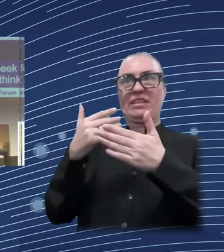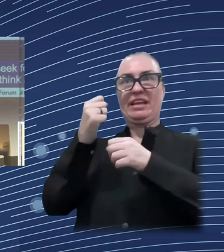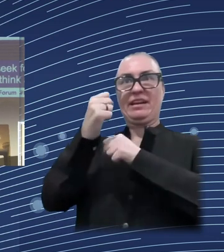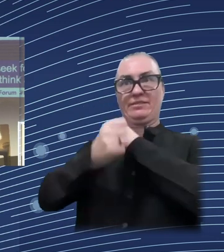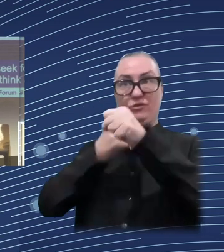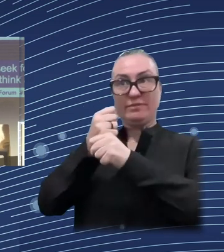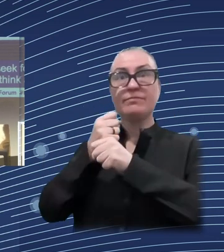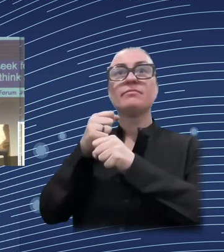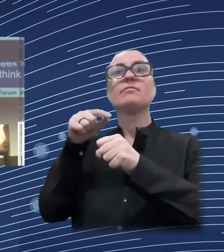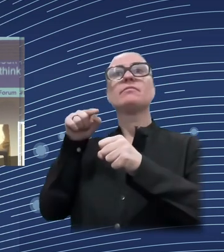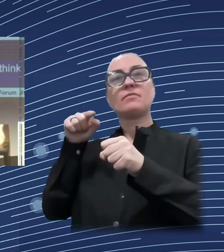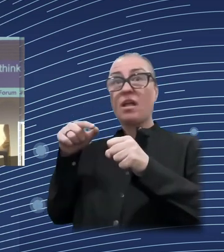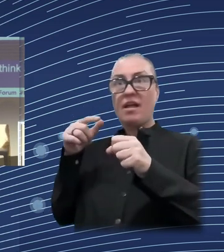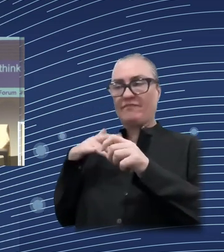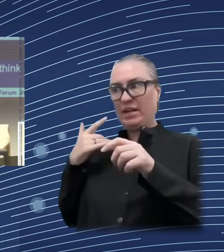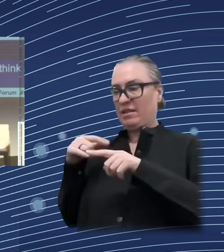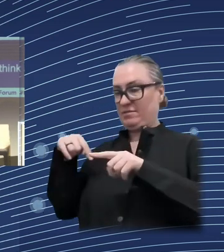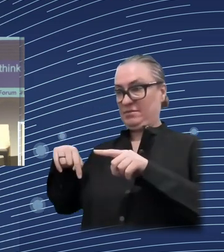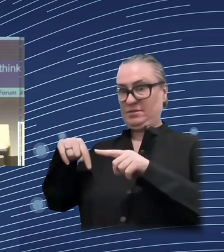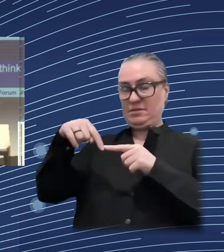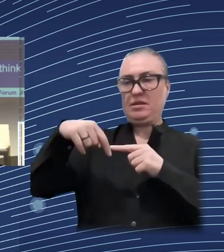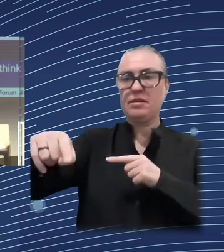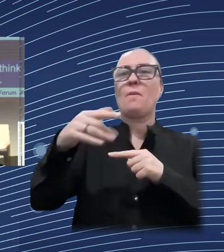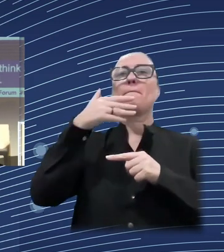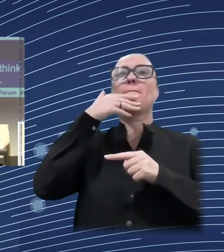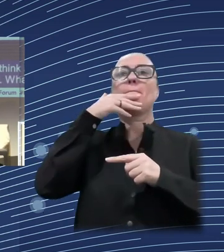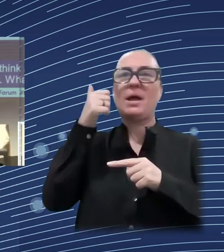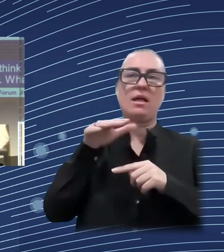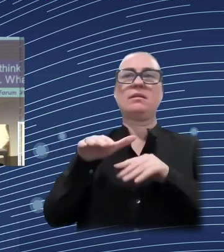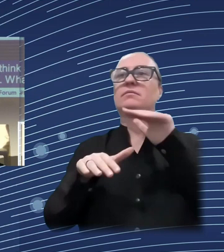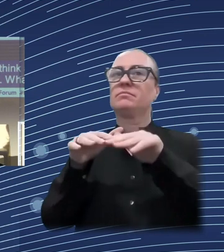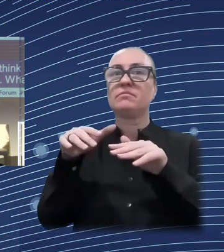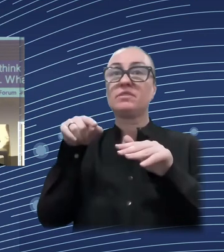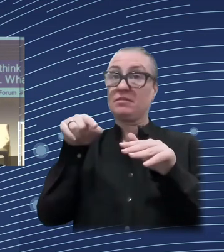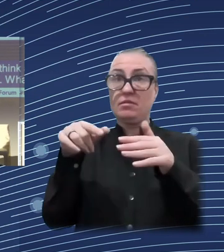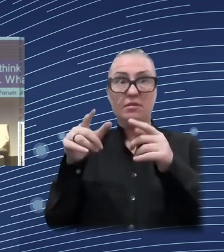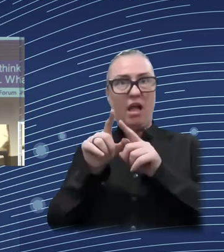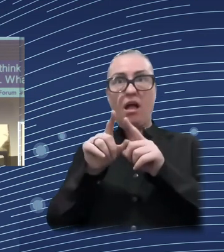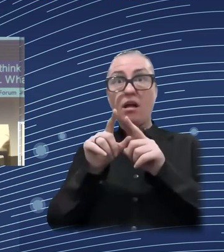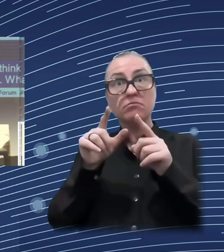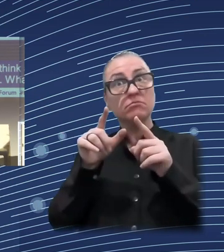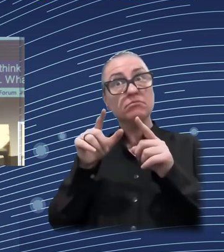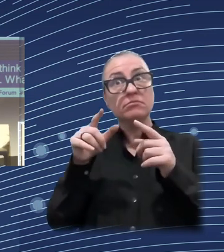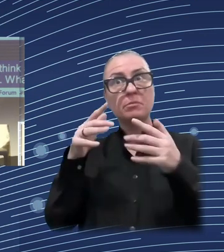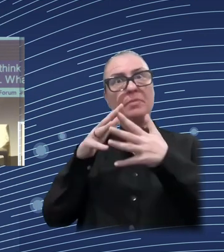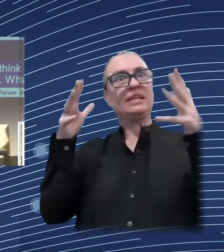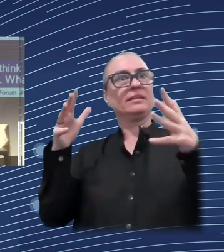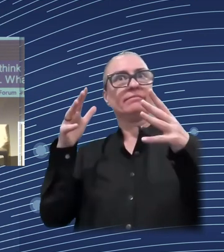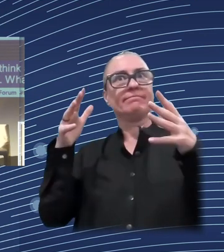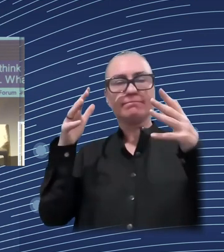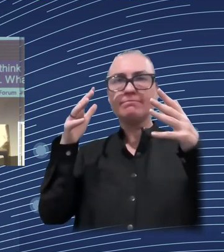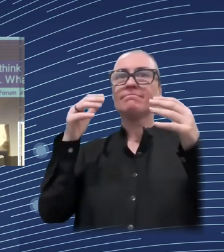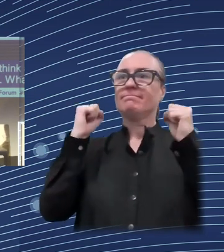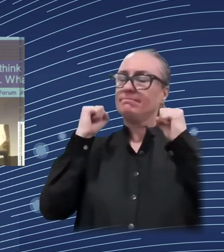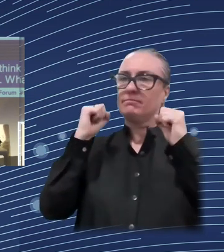In particular, what we want is, what we would like to have, ideally, is to have the same quality of data compared to EUCIL with